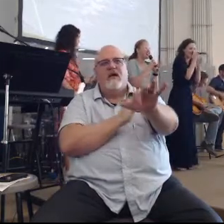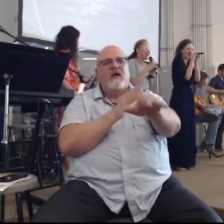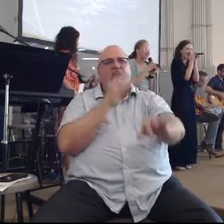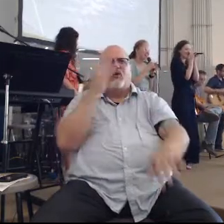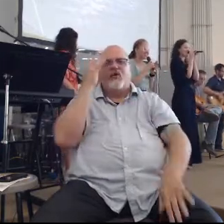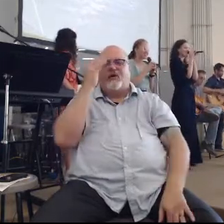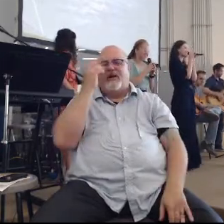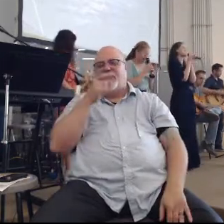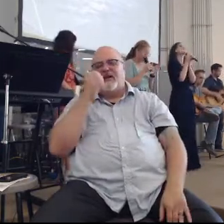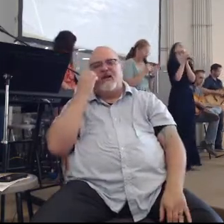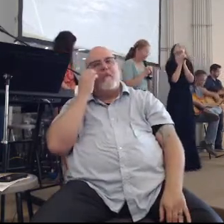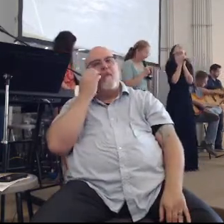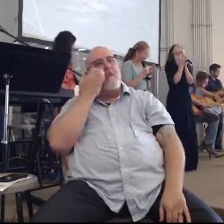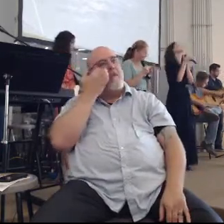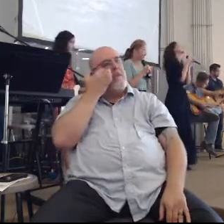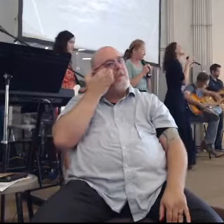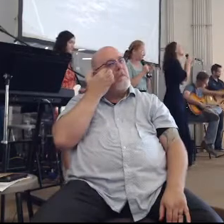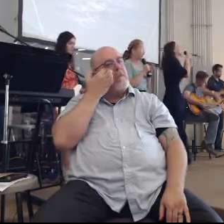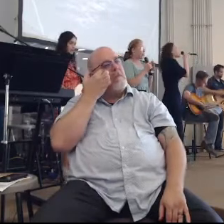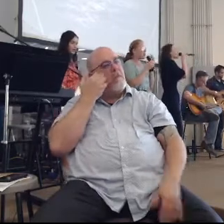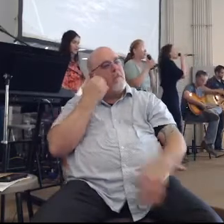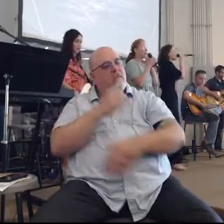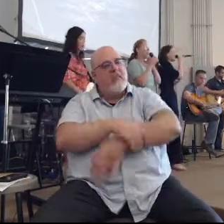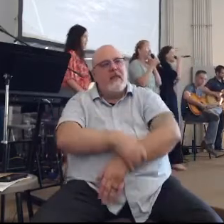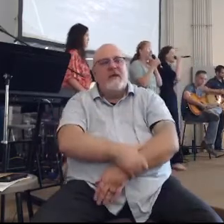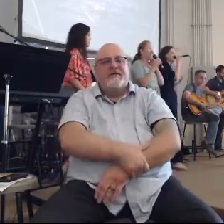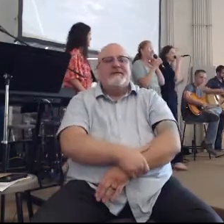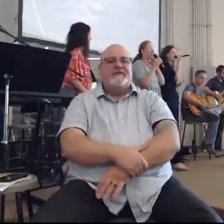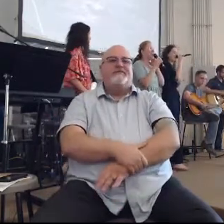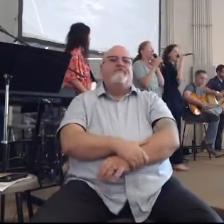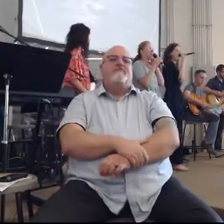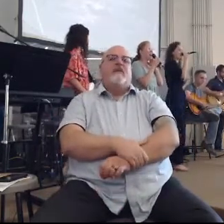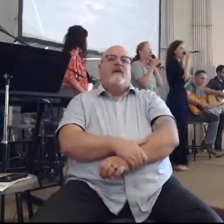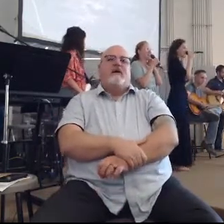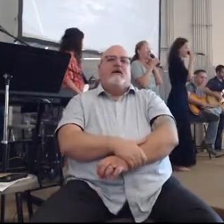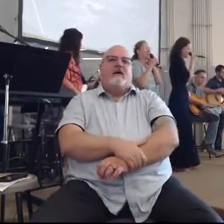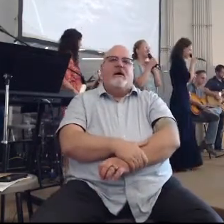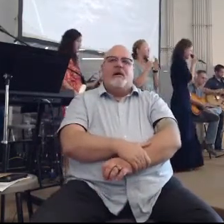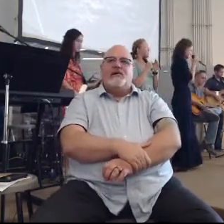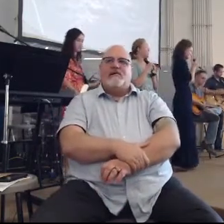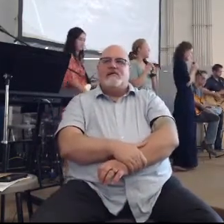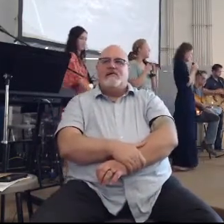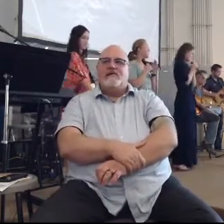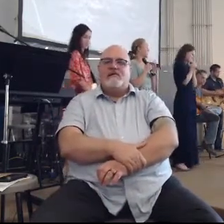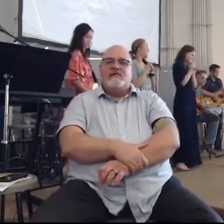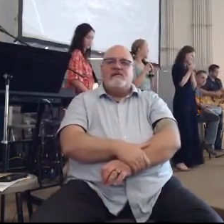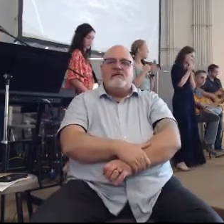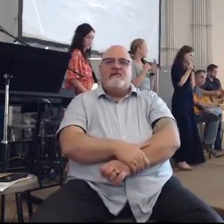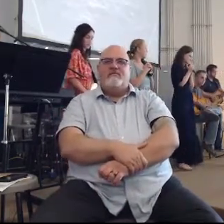our side Your grace is on our side